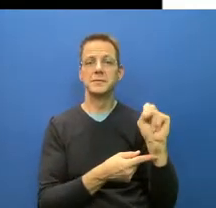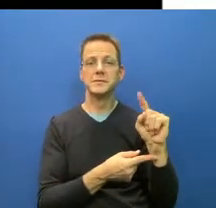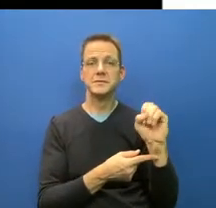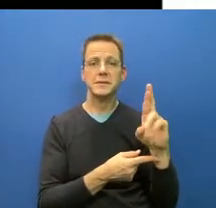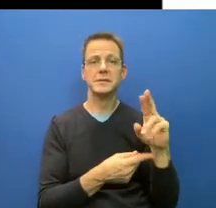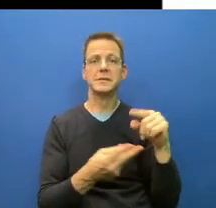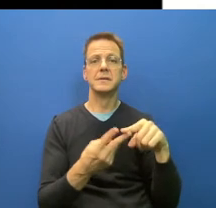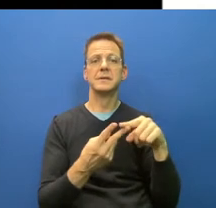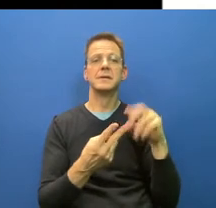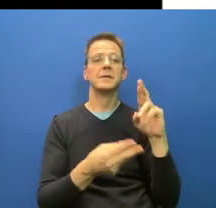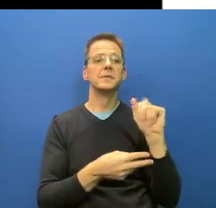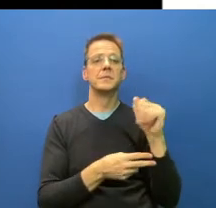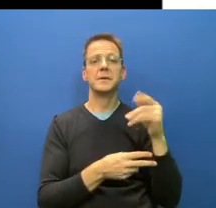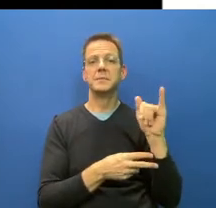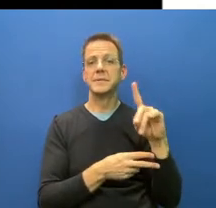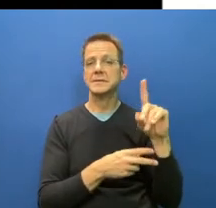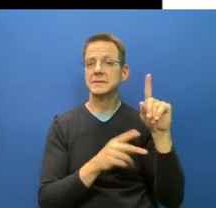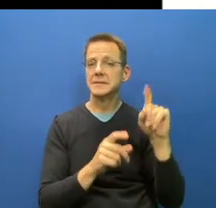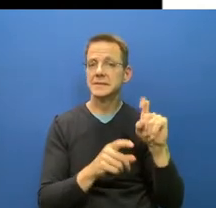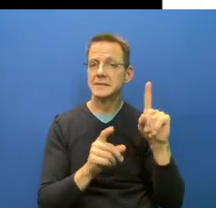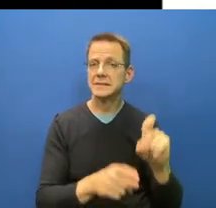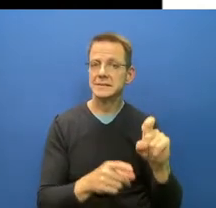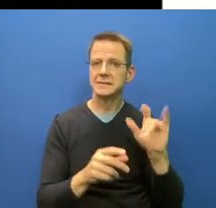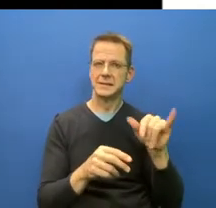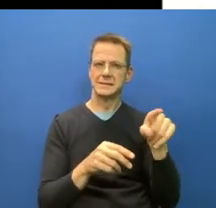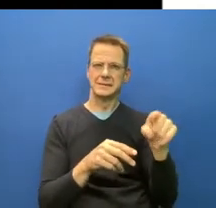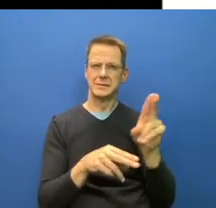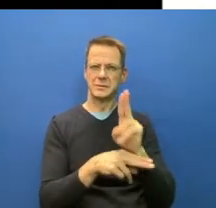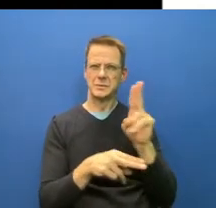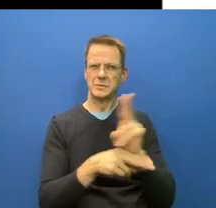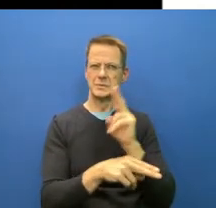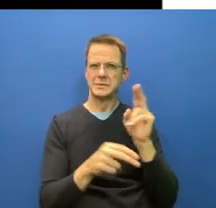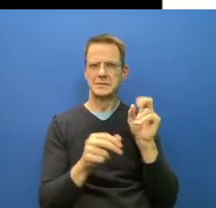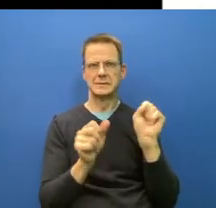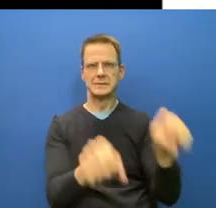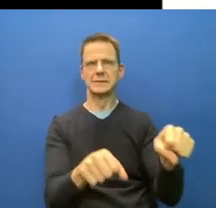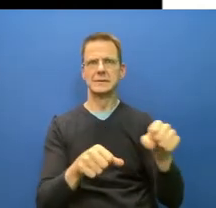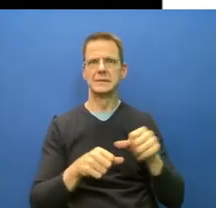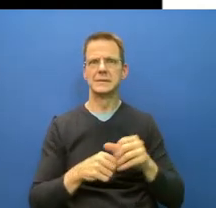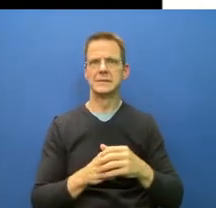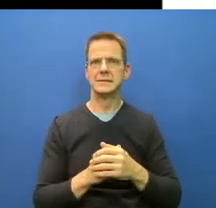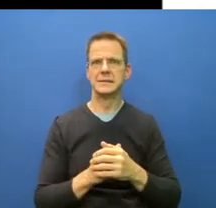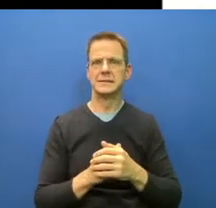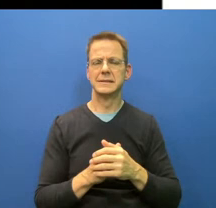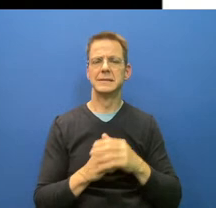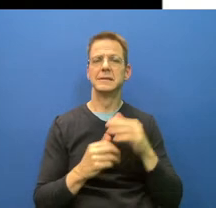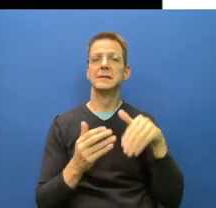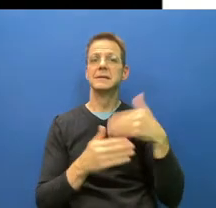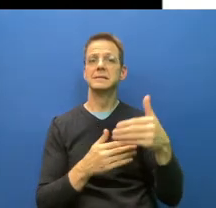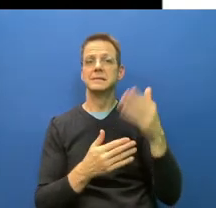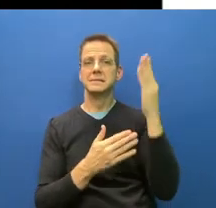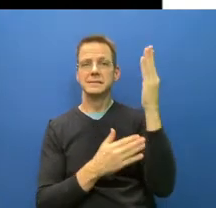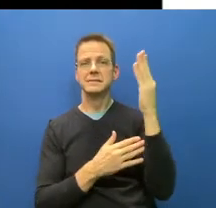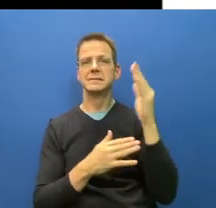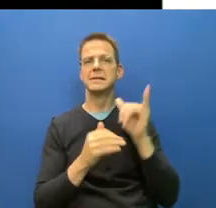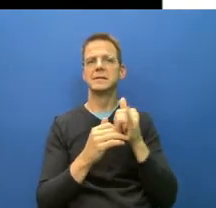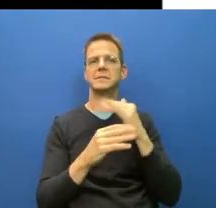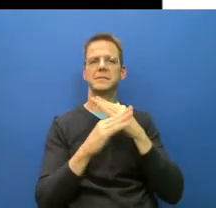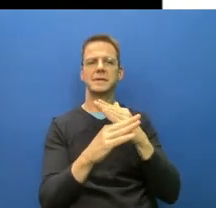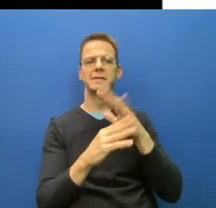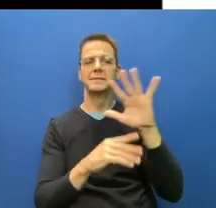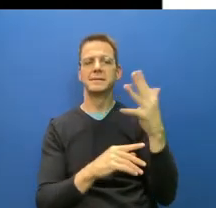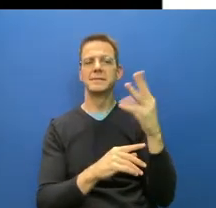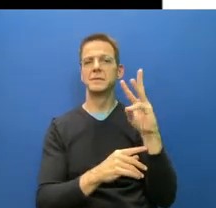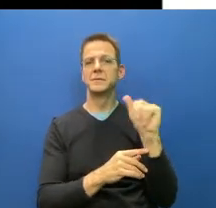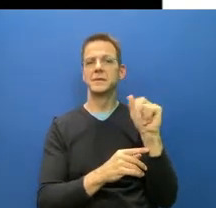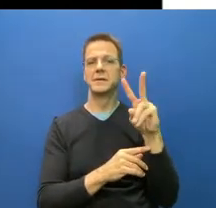And then we could not only prevent the fifth wave, but we could also have normal Christmas that we could safely, really, really